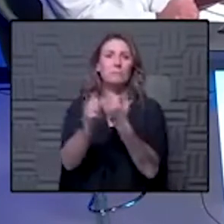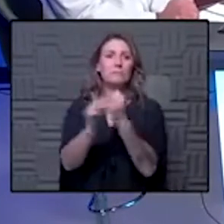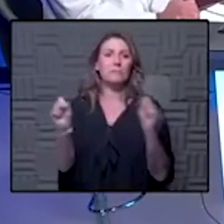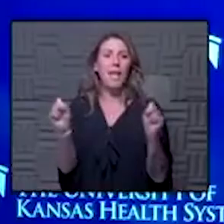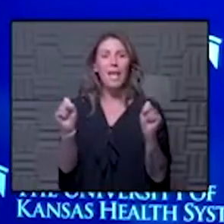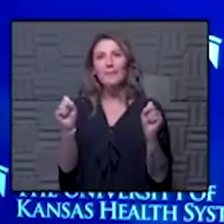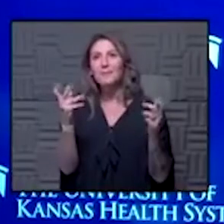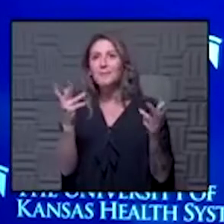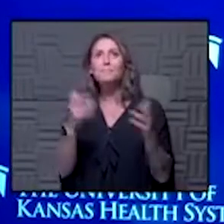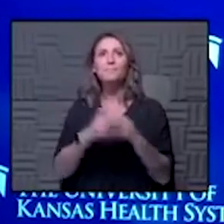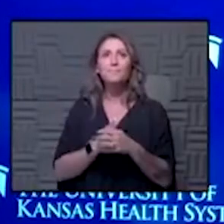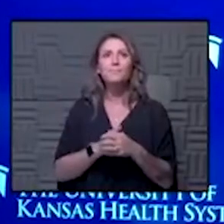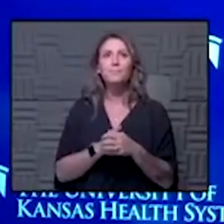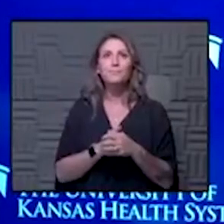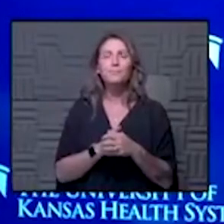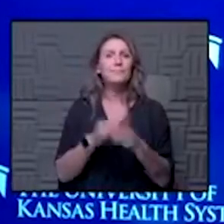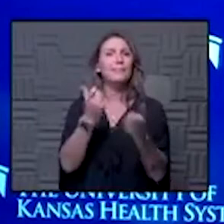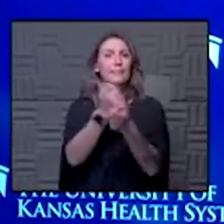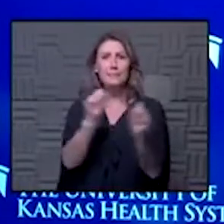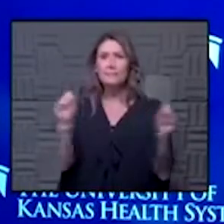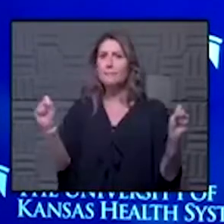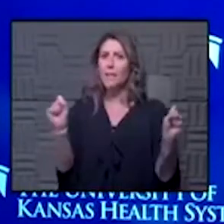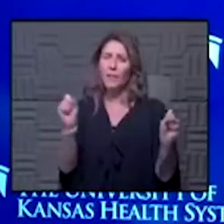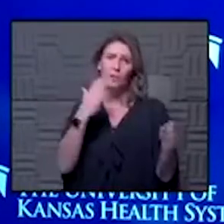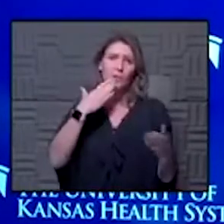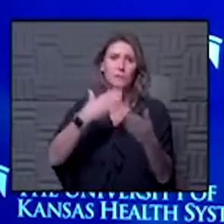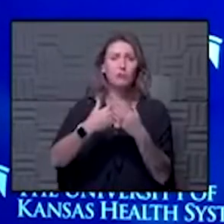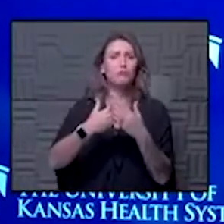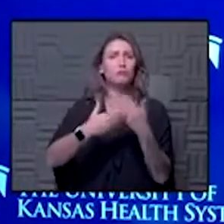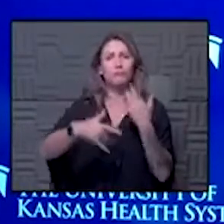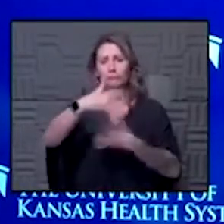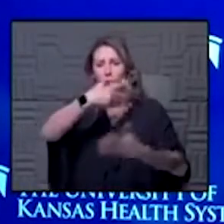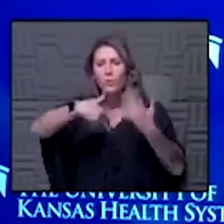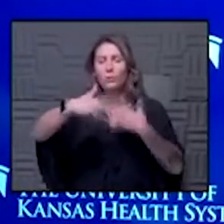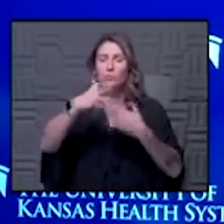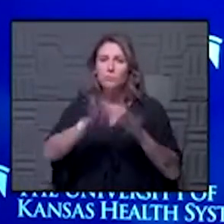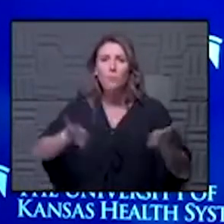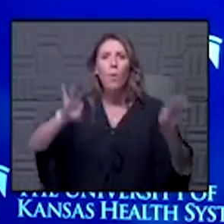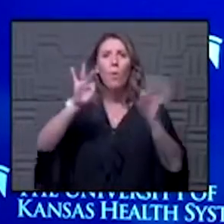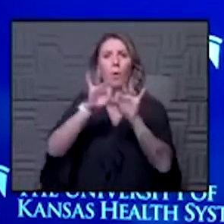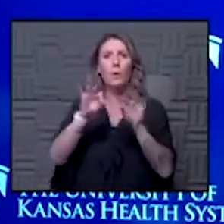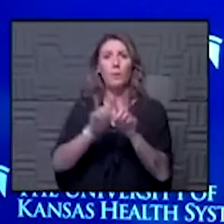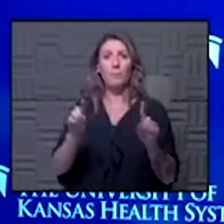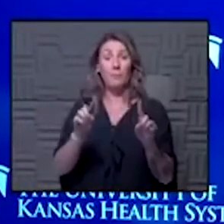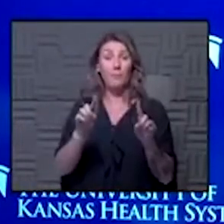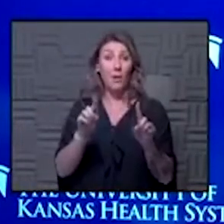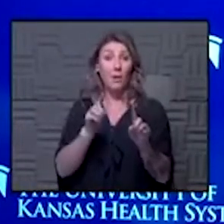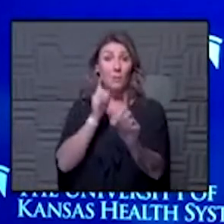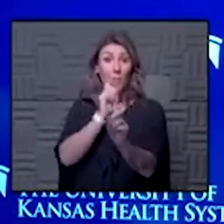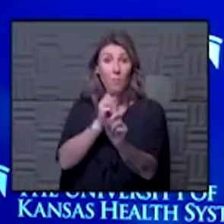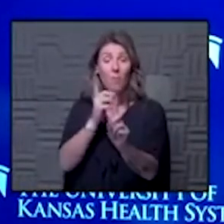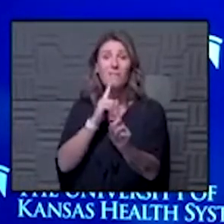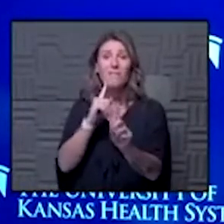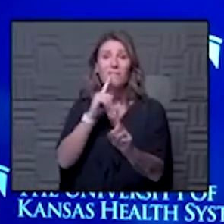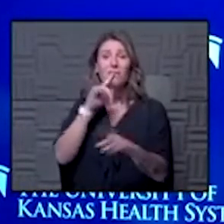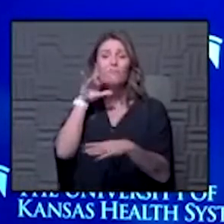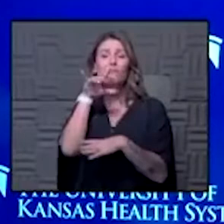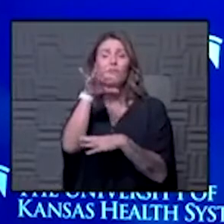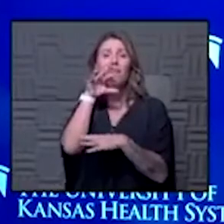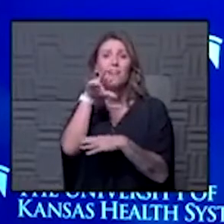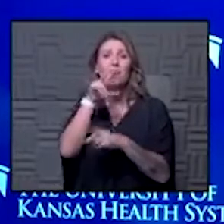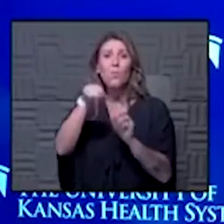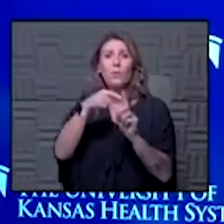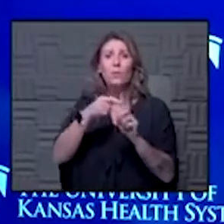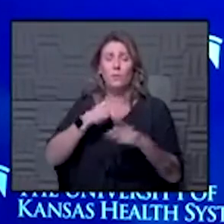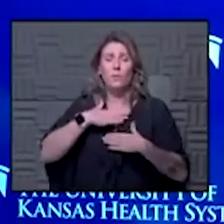far as to say it's it's it's it's safe and has great social you know obviously importance but I think the key is the breath cloud and and